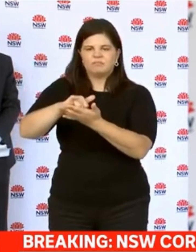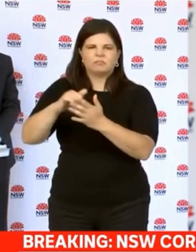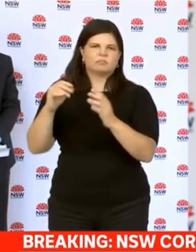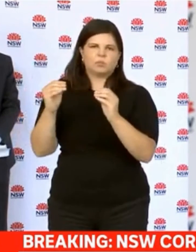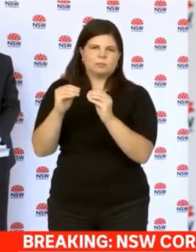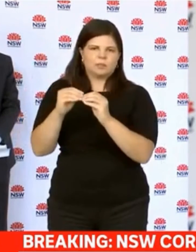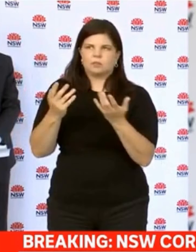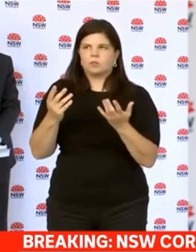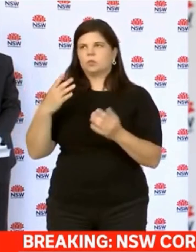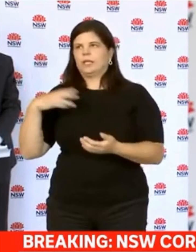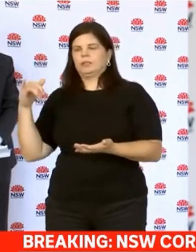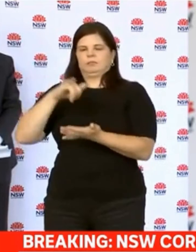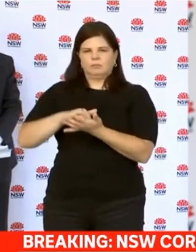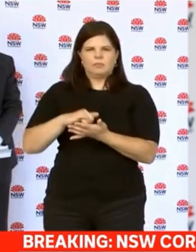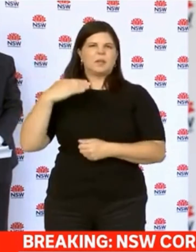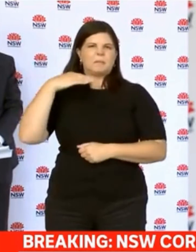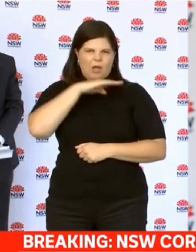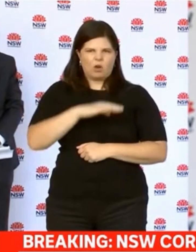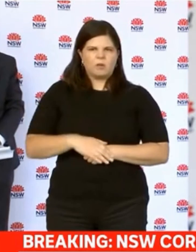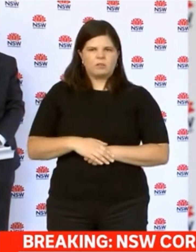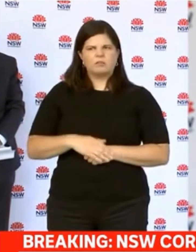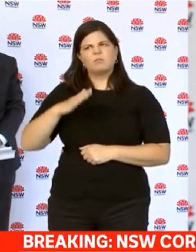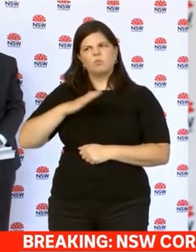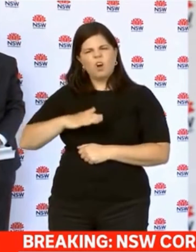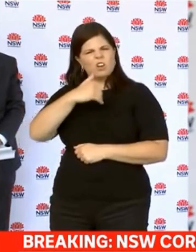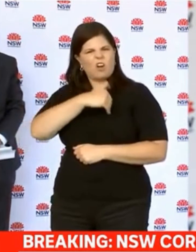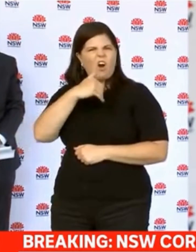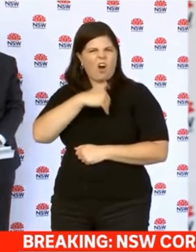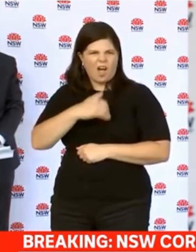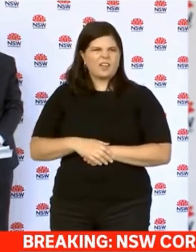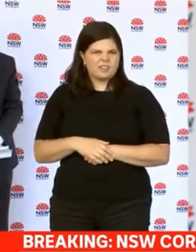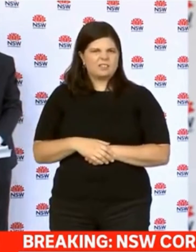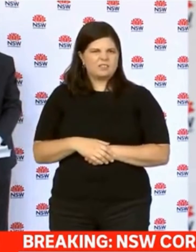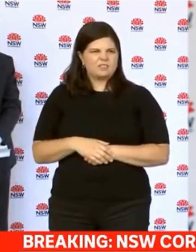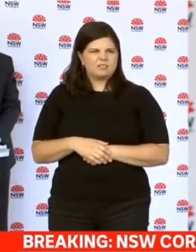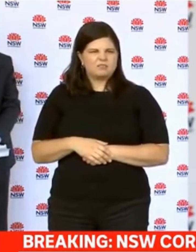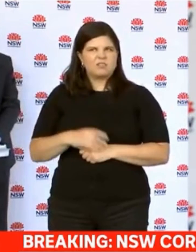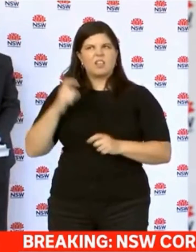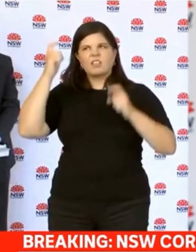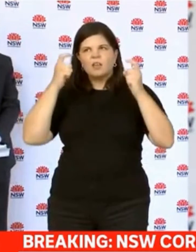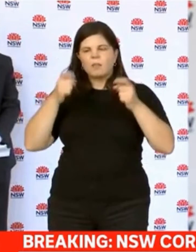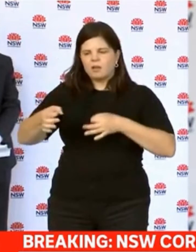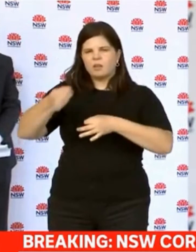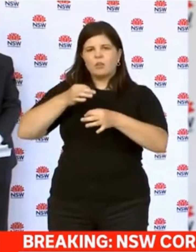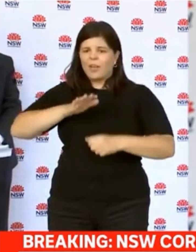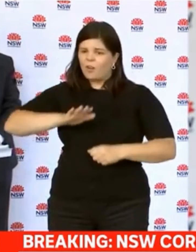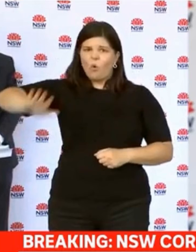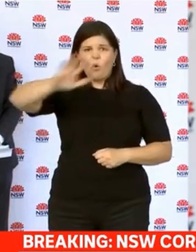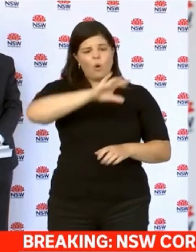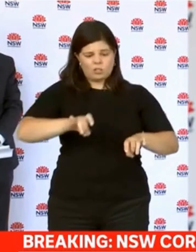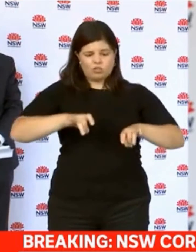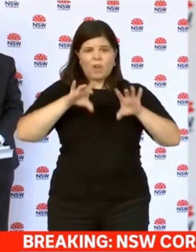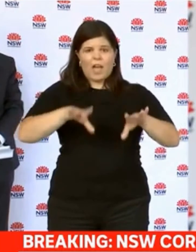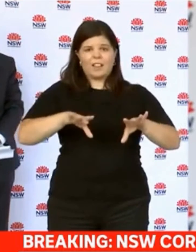be treated compassionately. And we should treat other Australian citizens compassionately. Yes, we're all members of a state, but we're also all Australians. Let's not